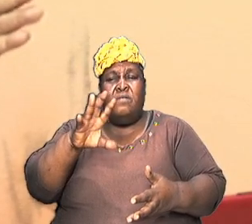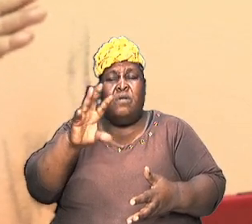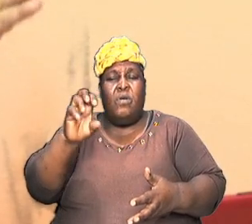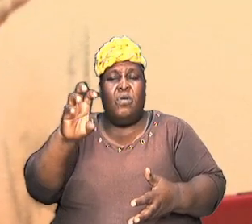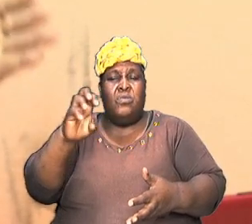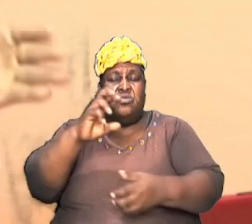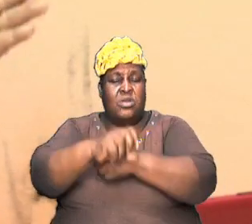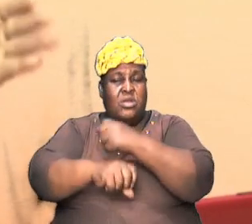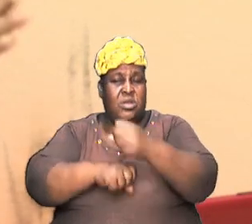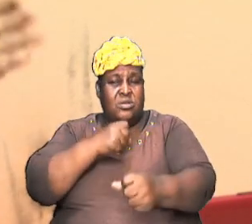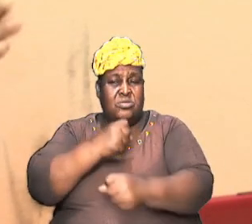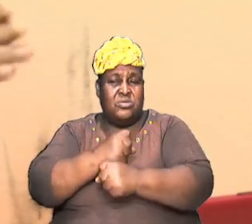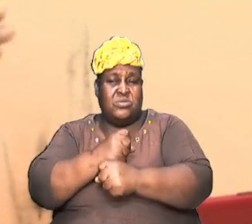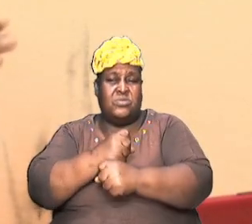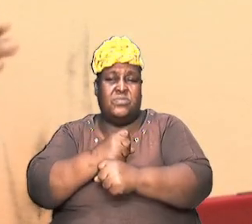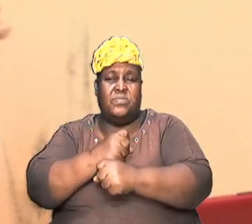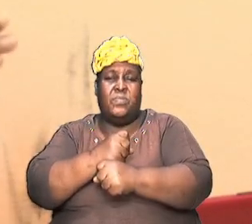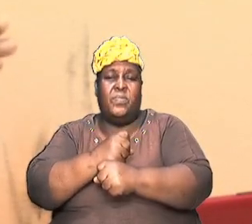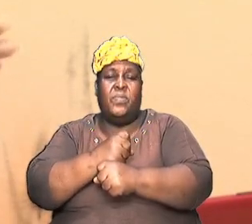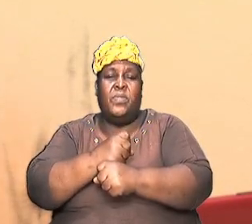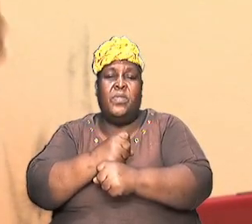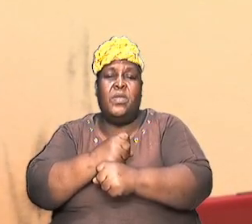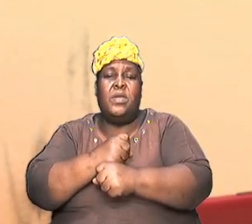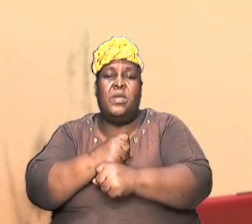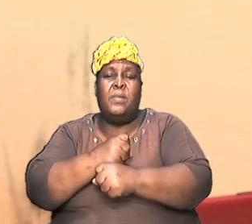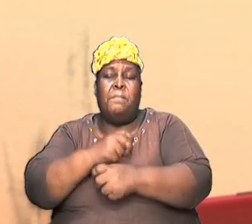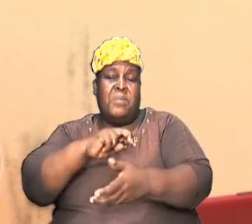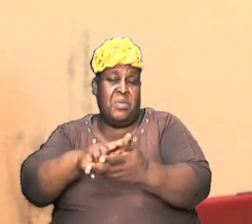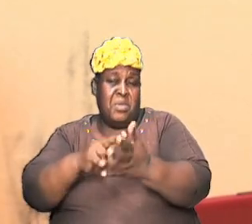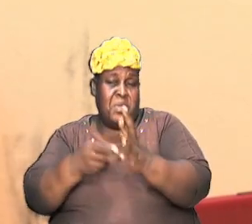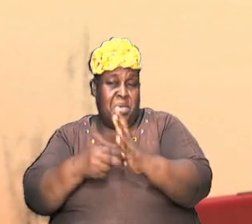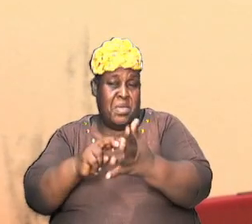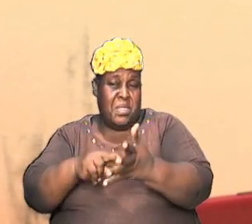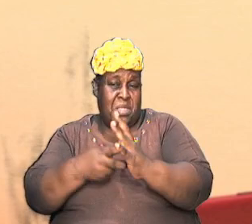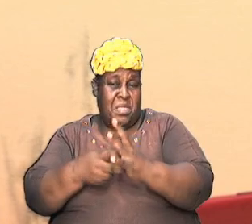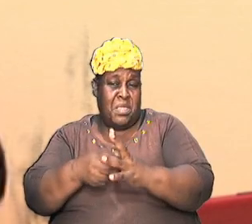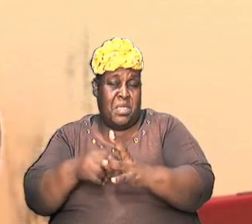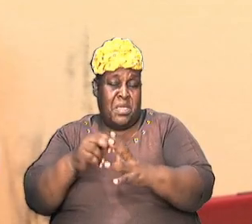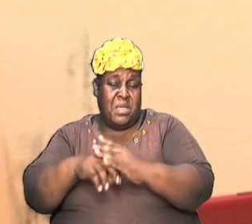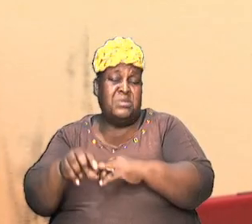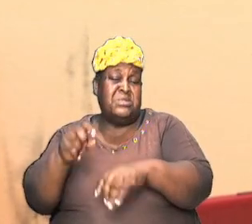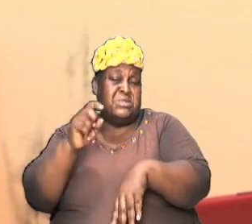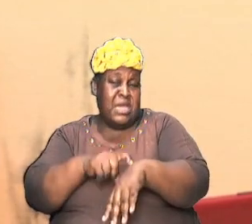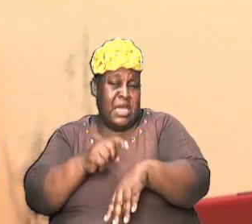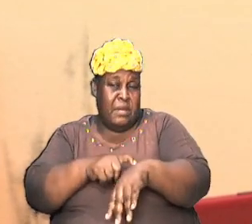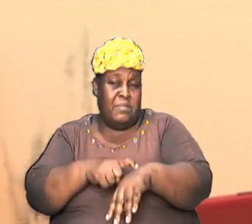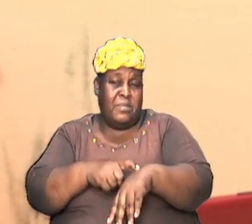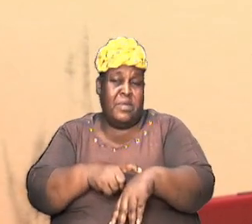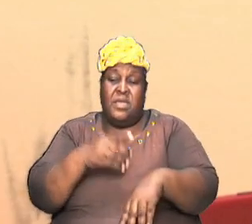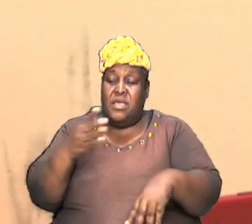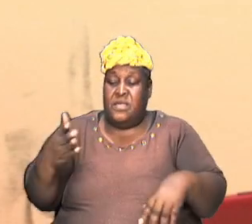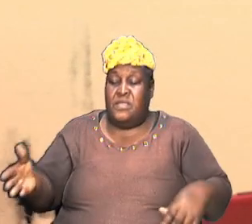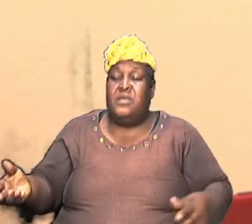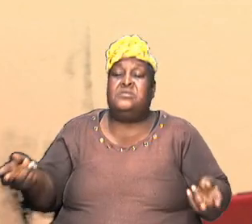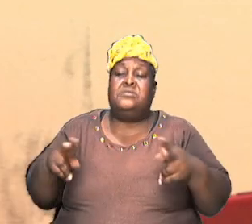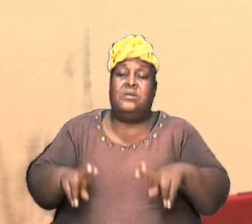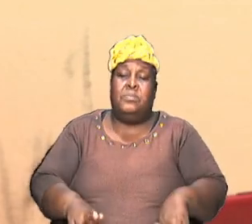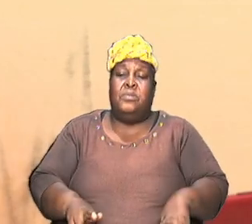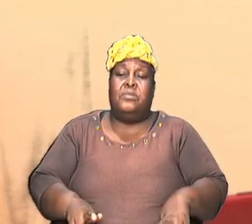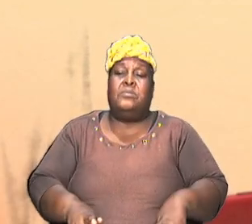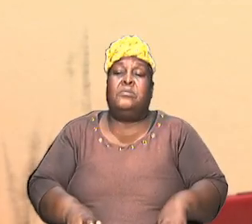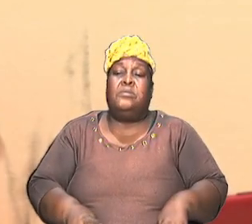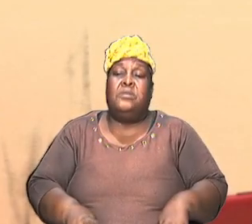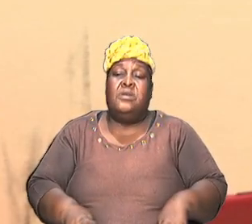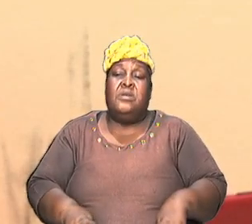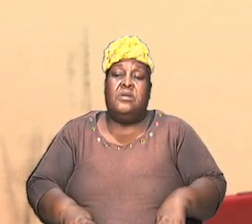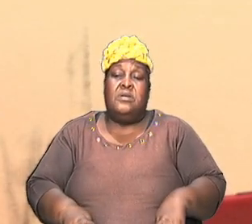you know what 2,500 years represents in terms of time in terms of things that happened in terms